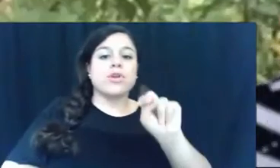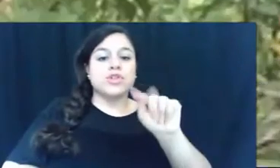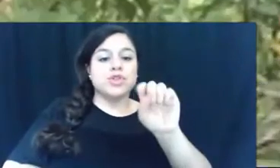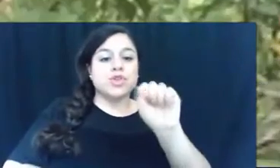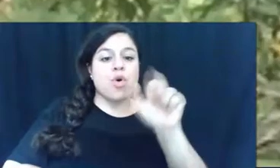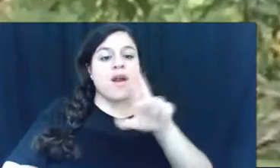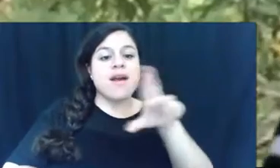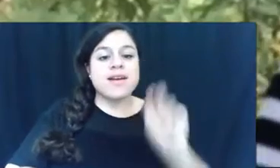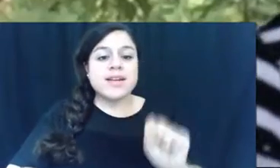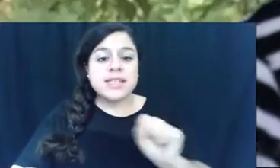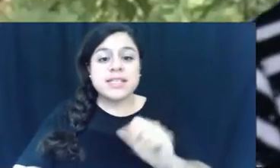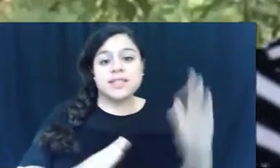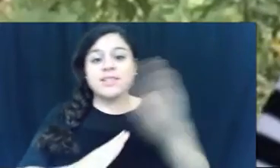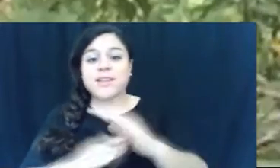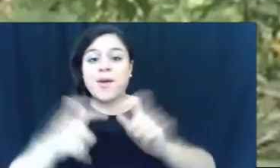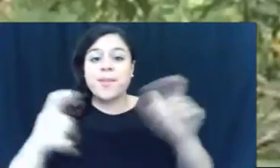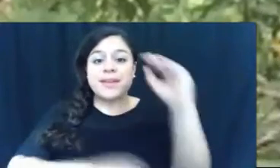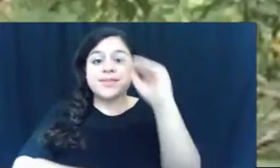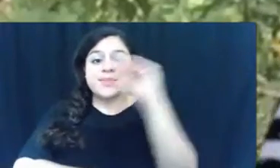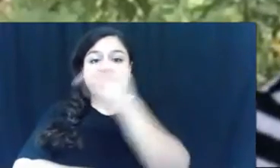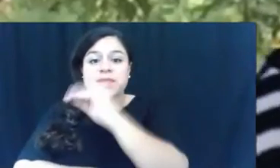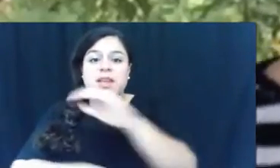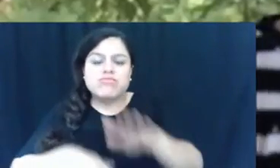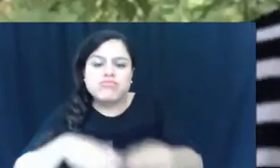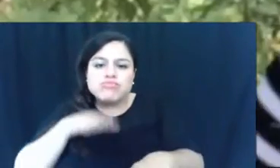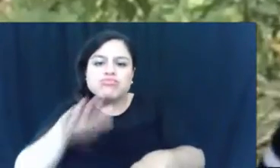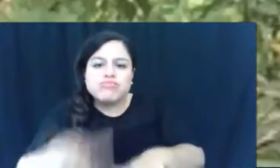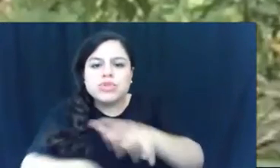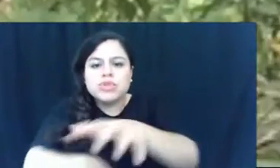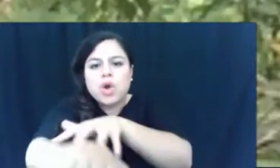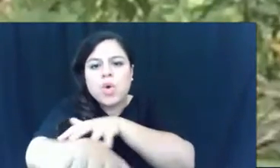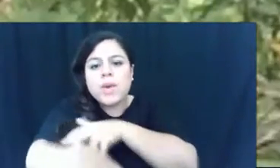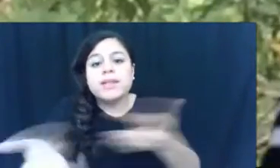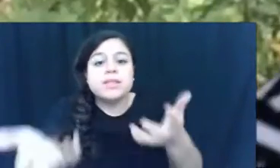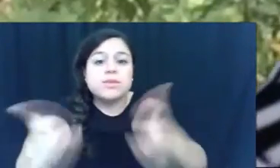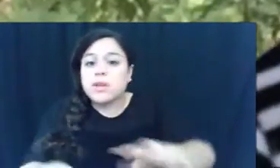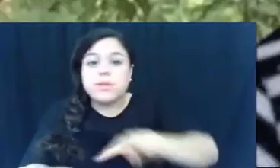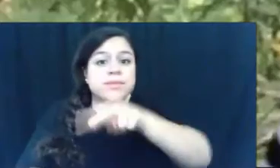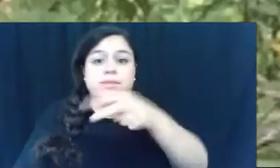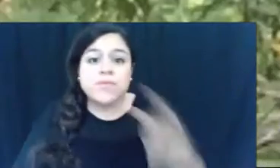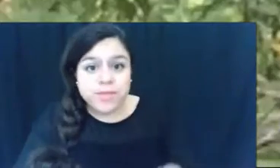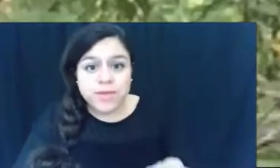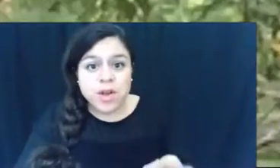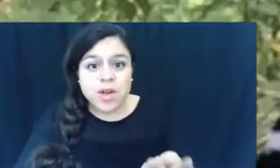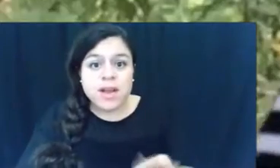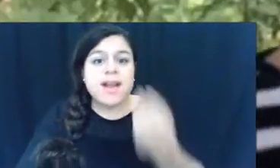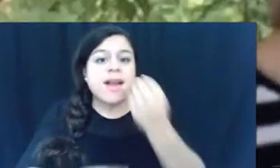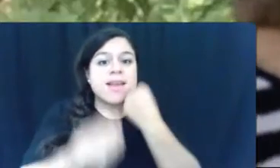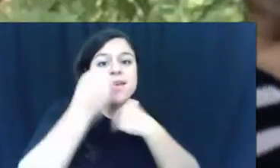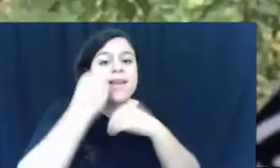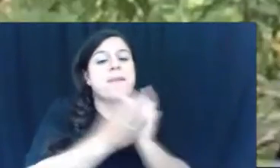Brontosaurus was the largest of all. He moved slowly so he would not fall.